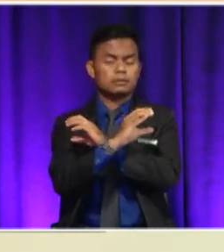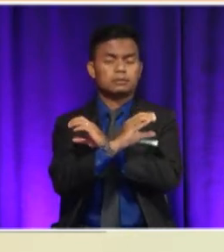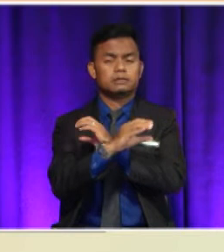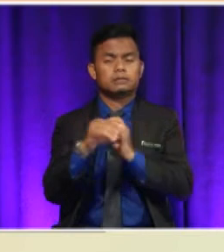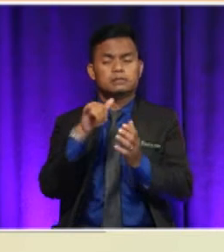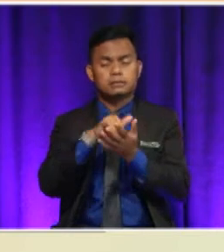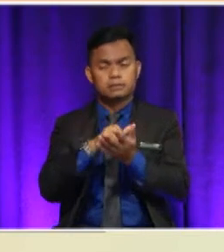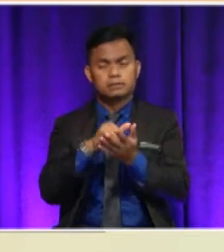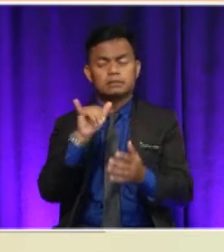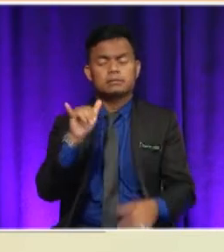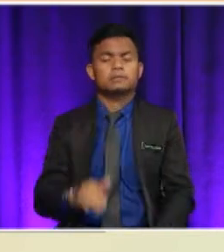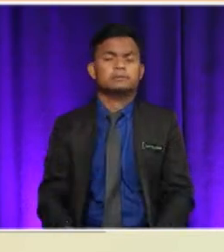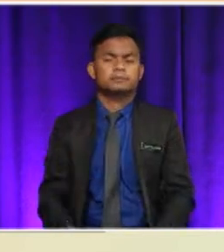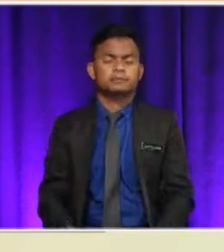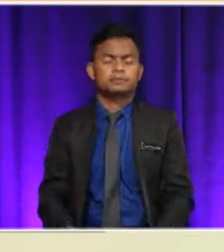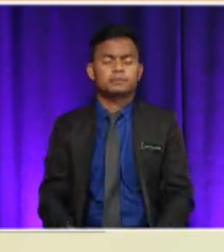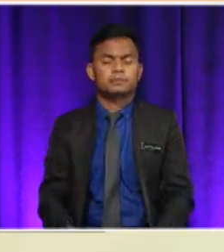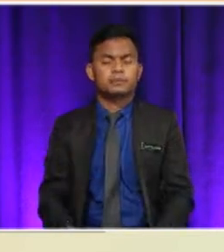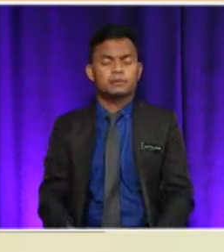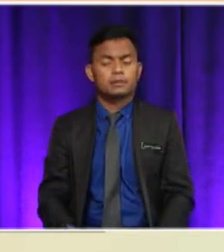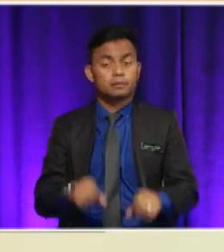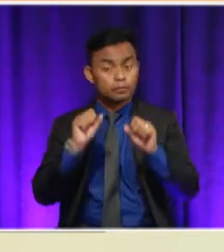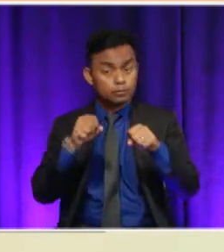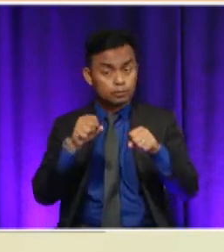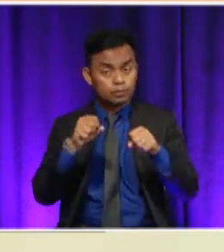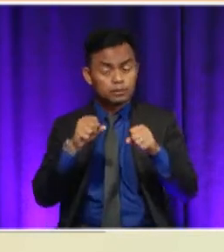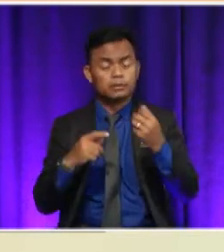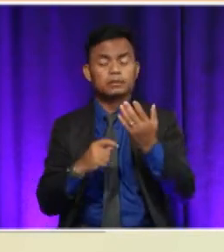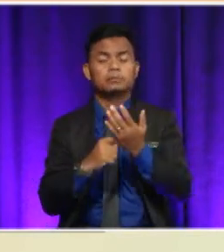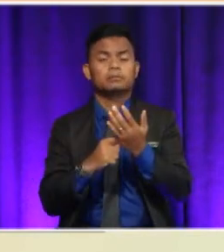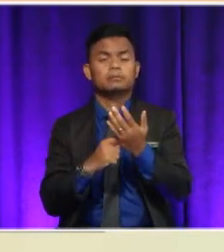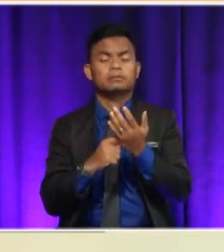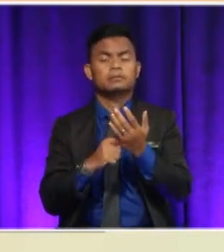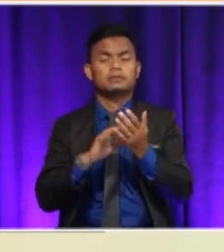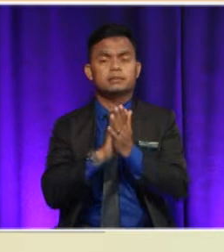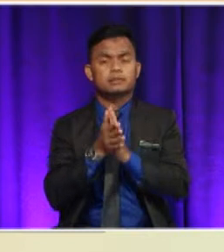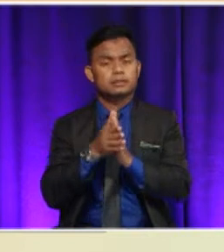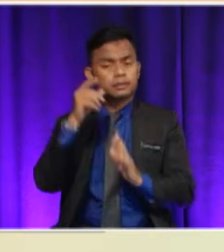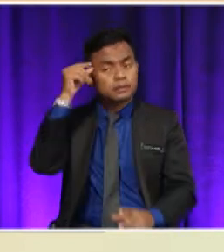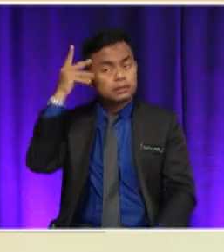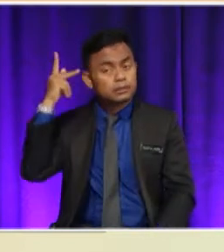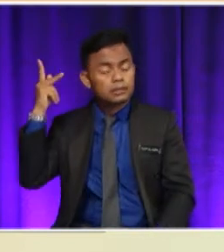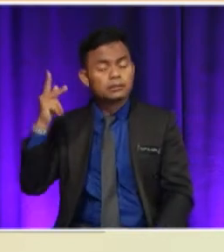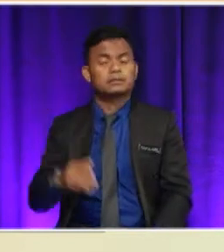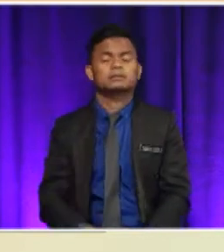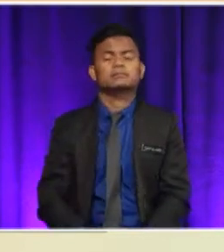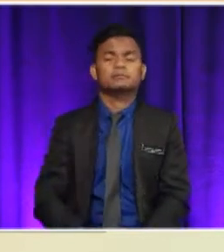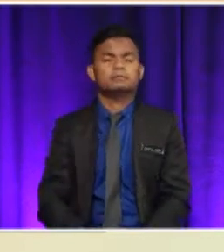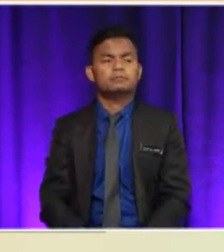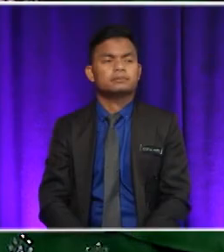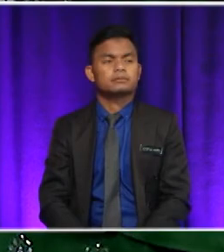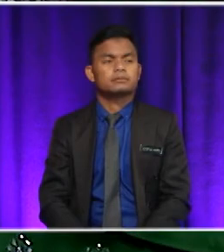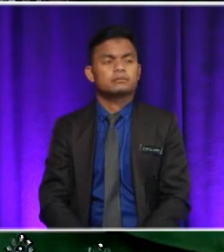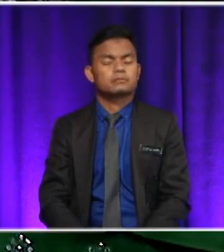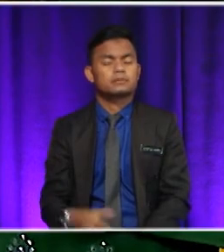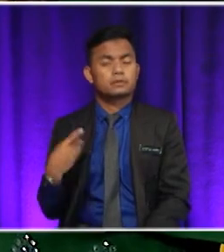incredible achievements. If that can also help a good cause, it makes it even more remarkable. goodwill. Okay, thank you, Adriana. So we've